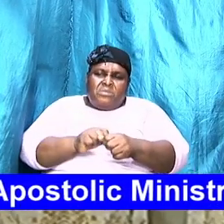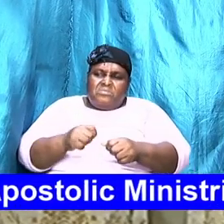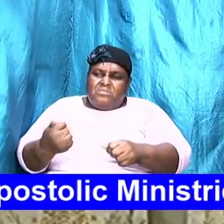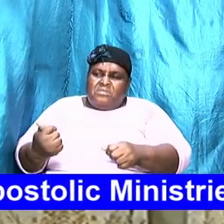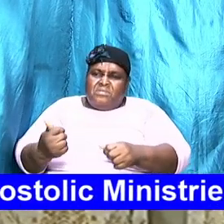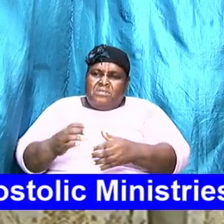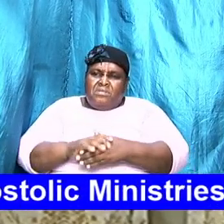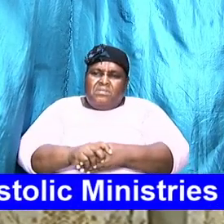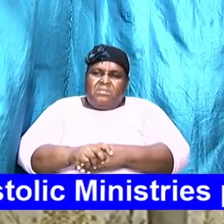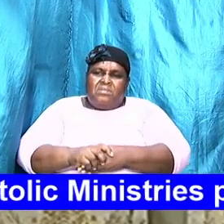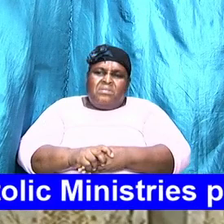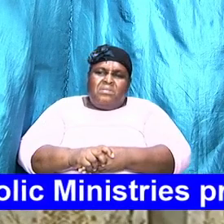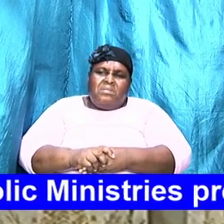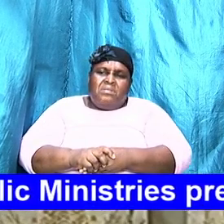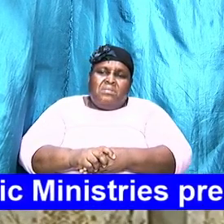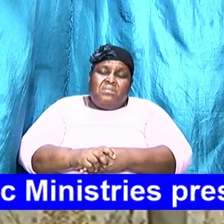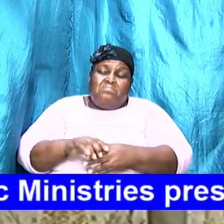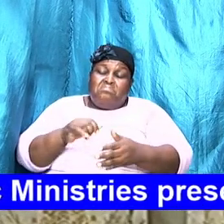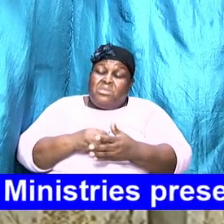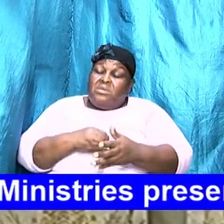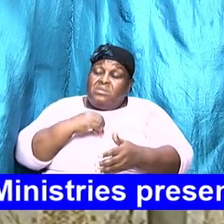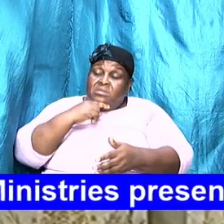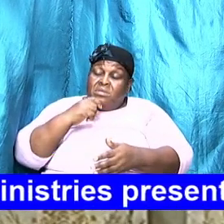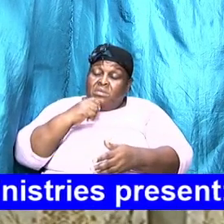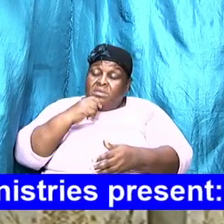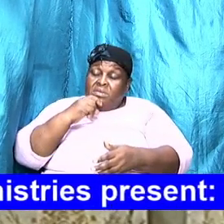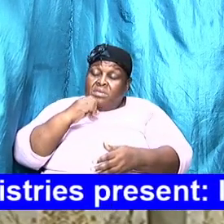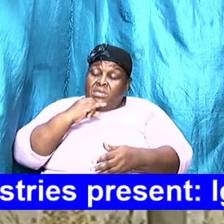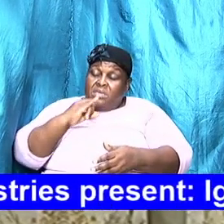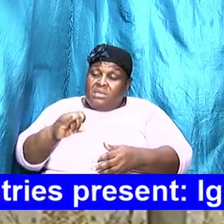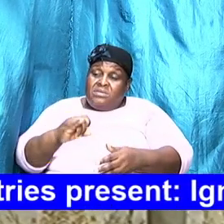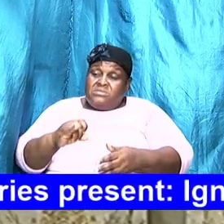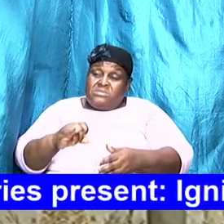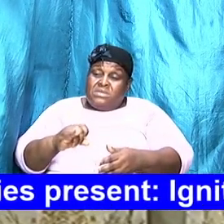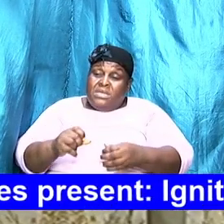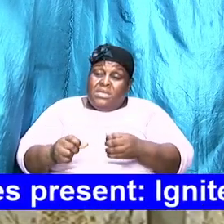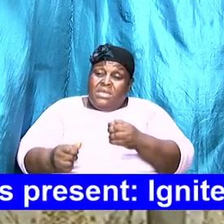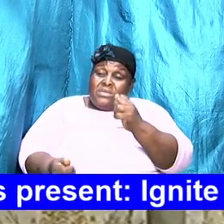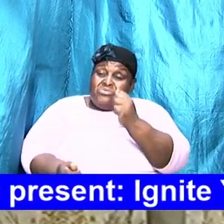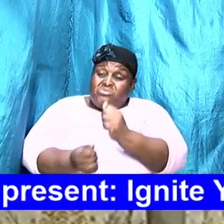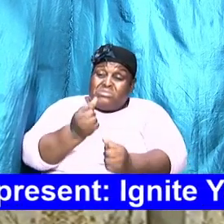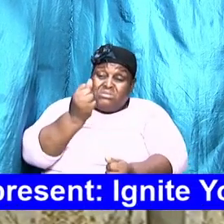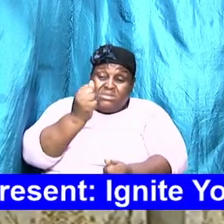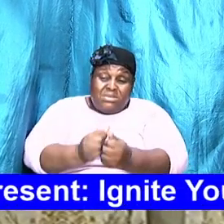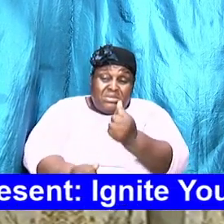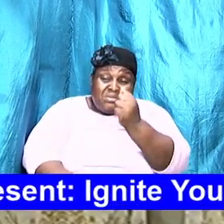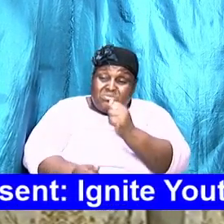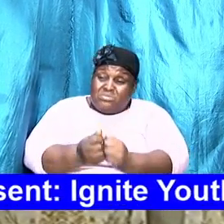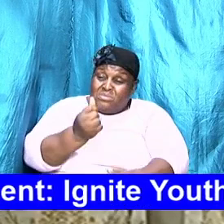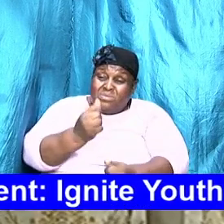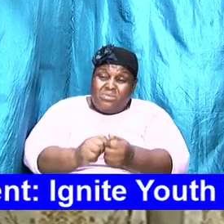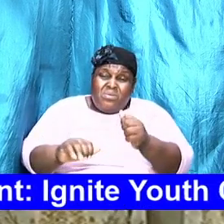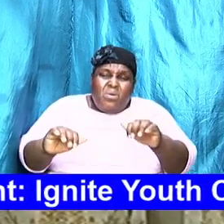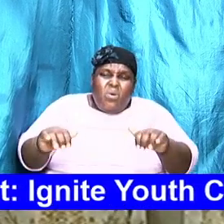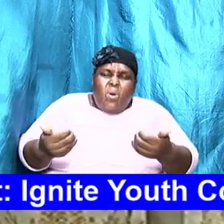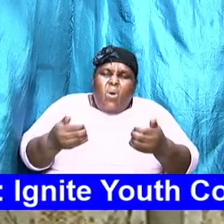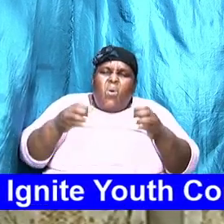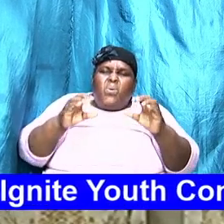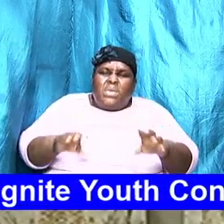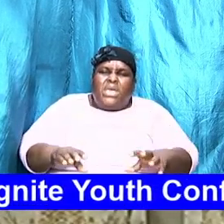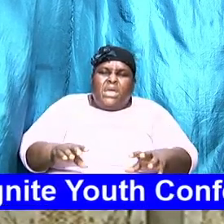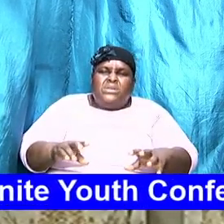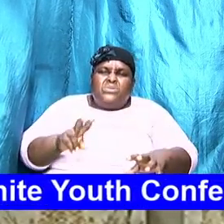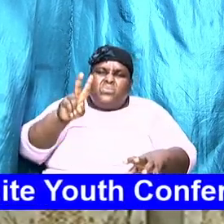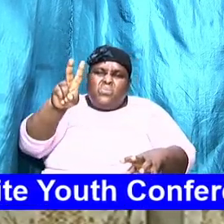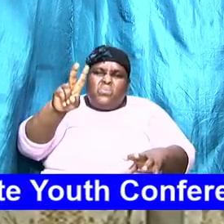it is a tragedy and a travesty how can the two become